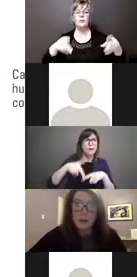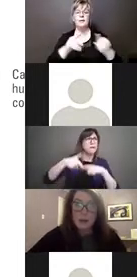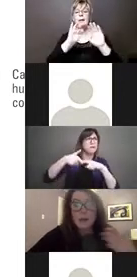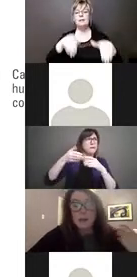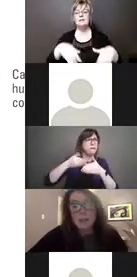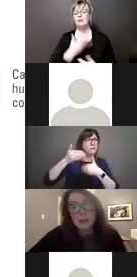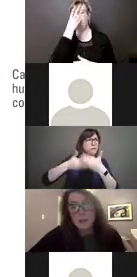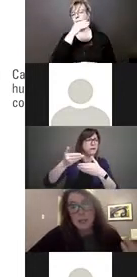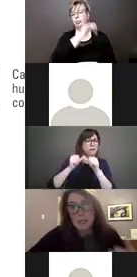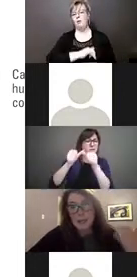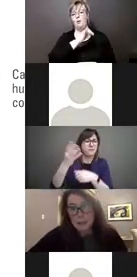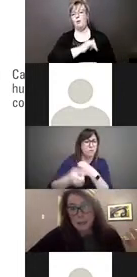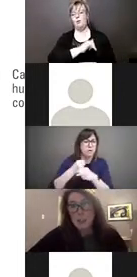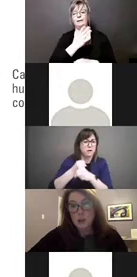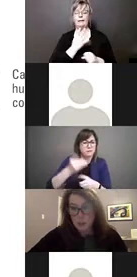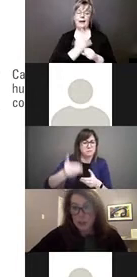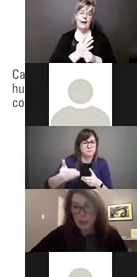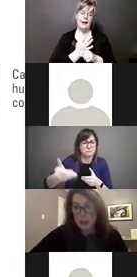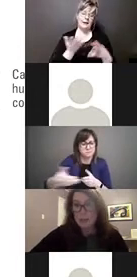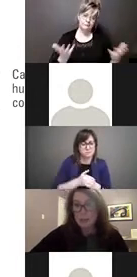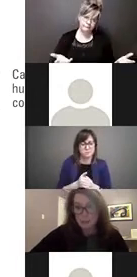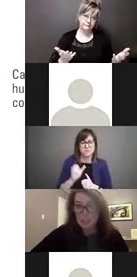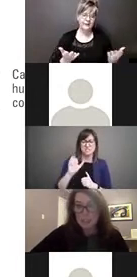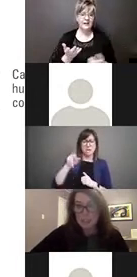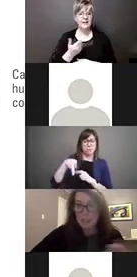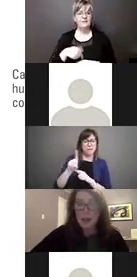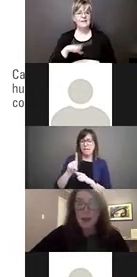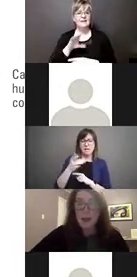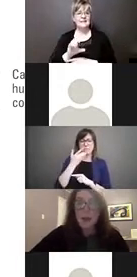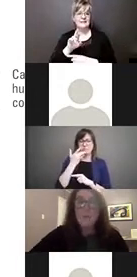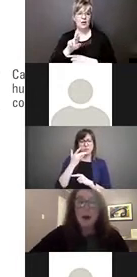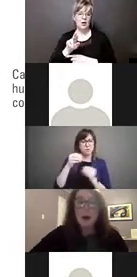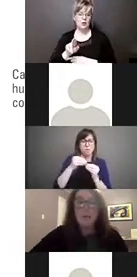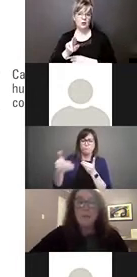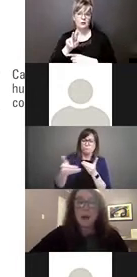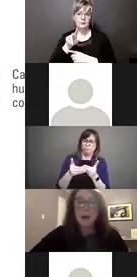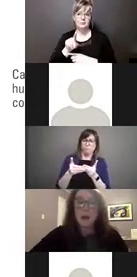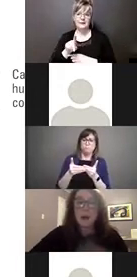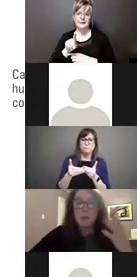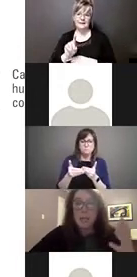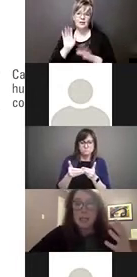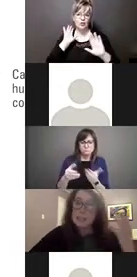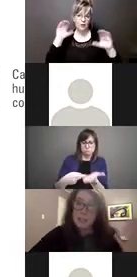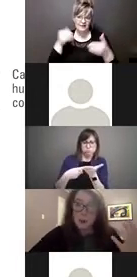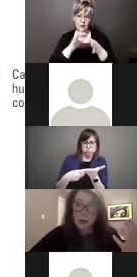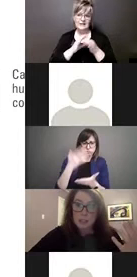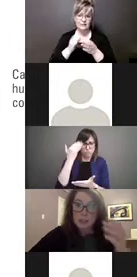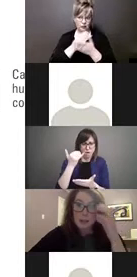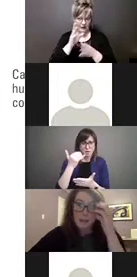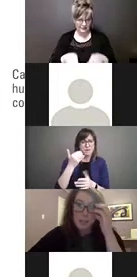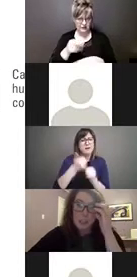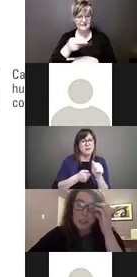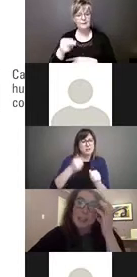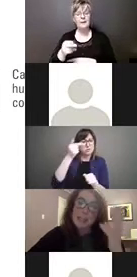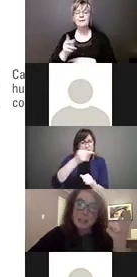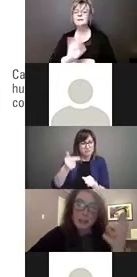The CRPD attempts to correct that deficiency by obligating states parties to the